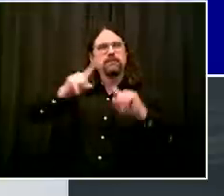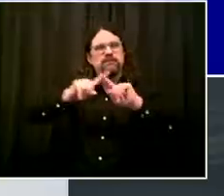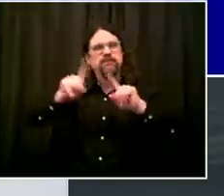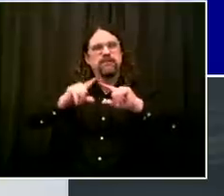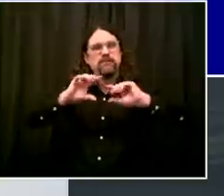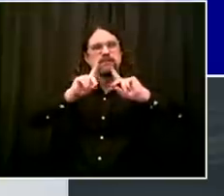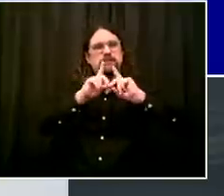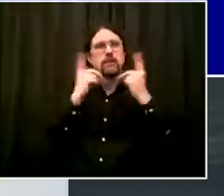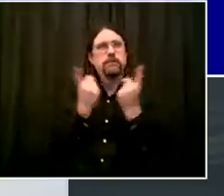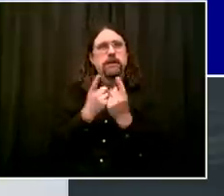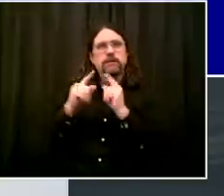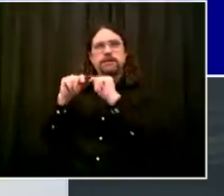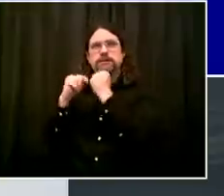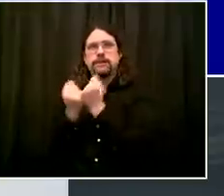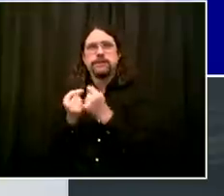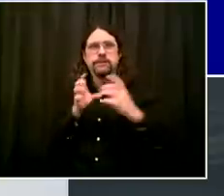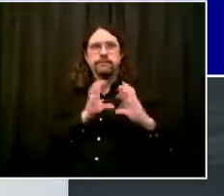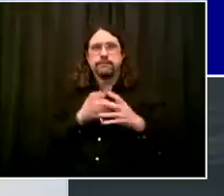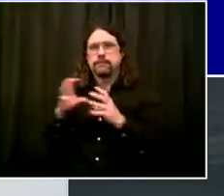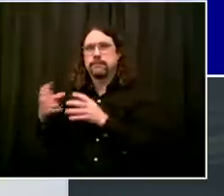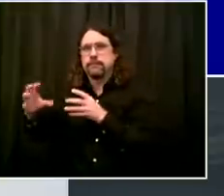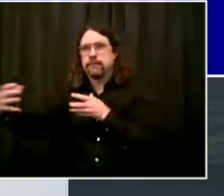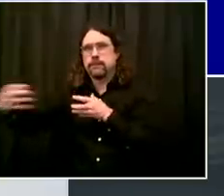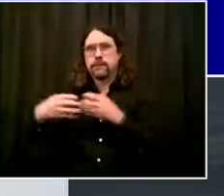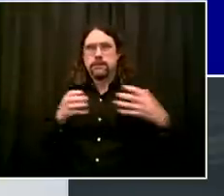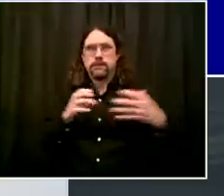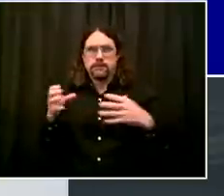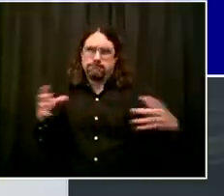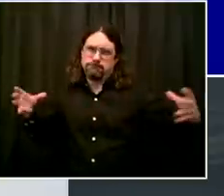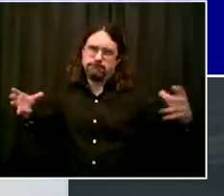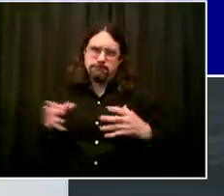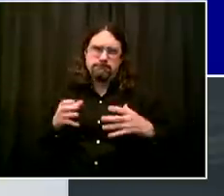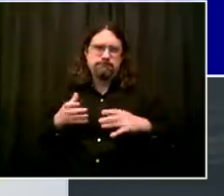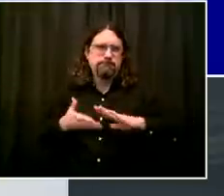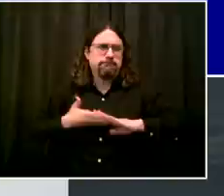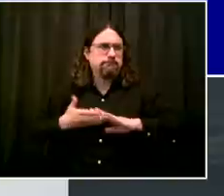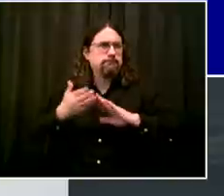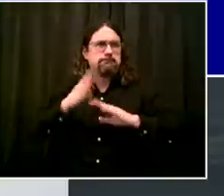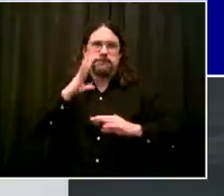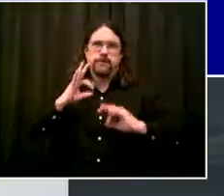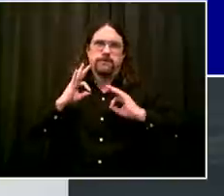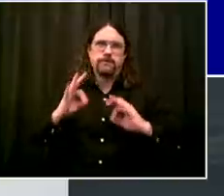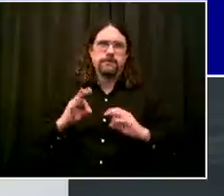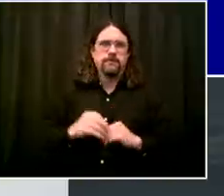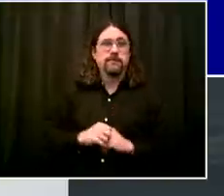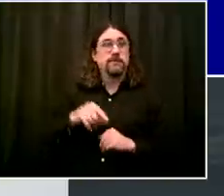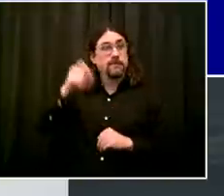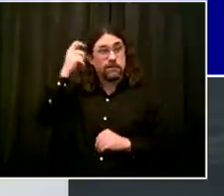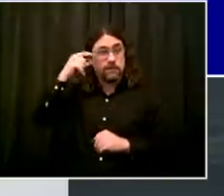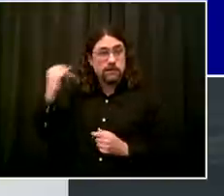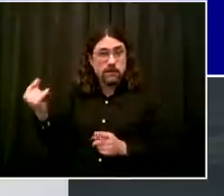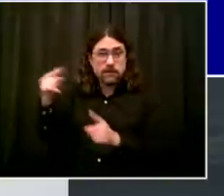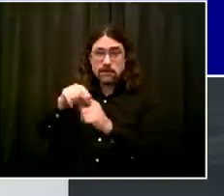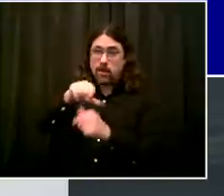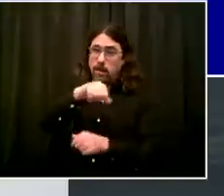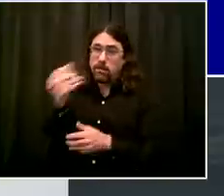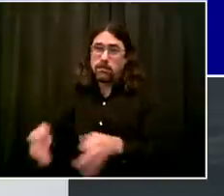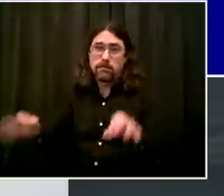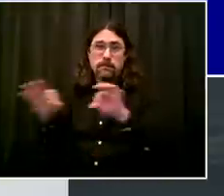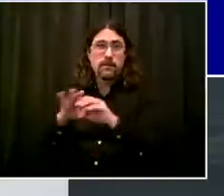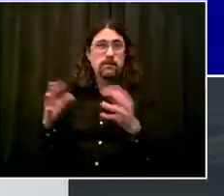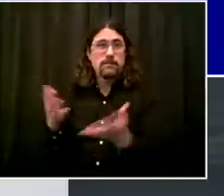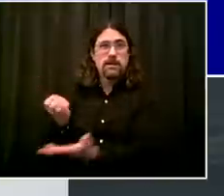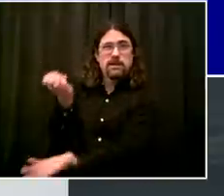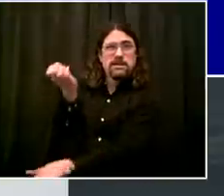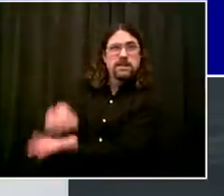councils, sector by sector, talking about what it's going to take to have a successful restart, talking about how we can bring our